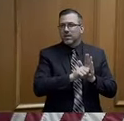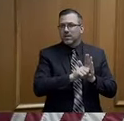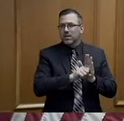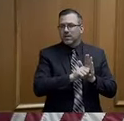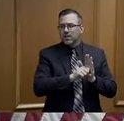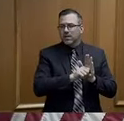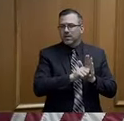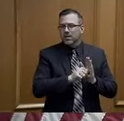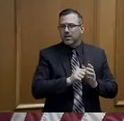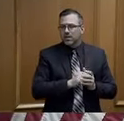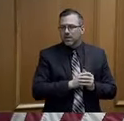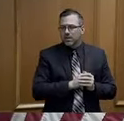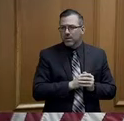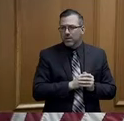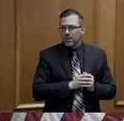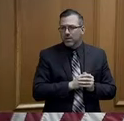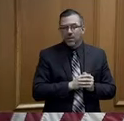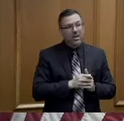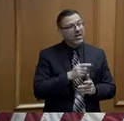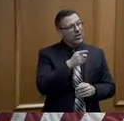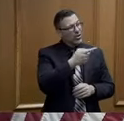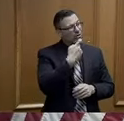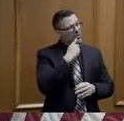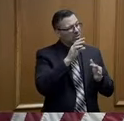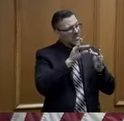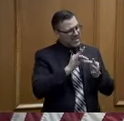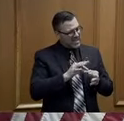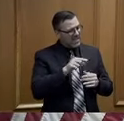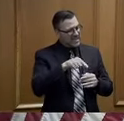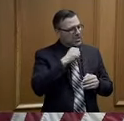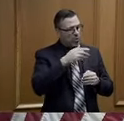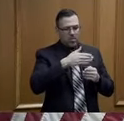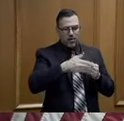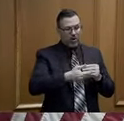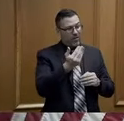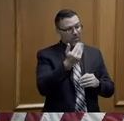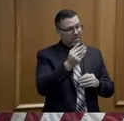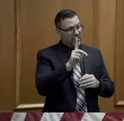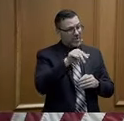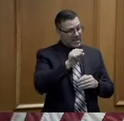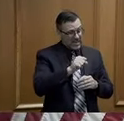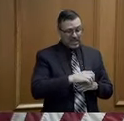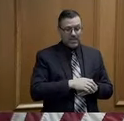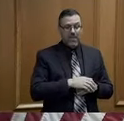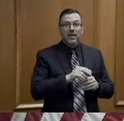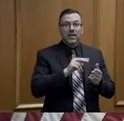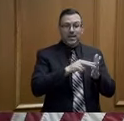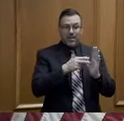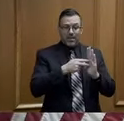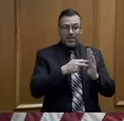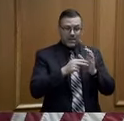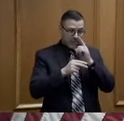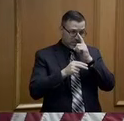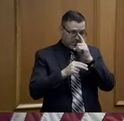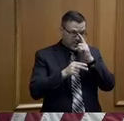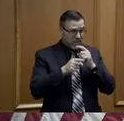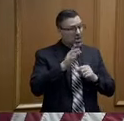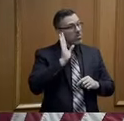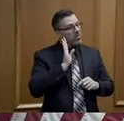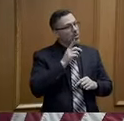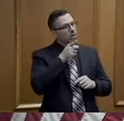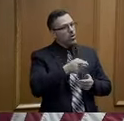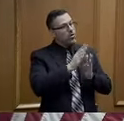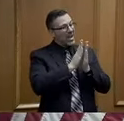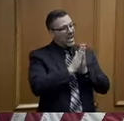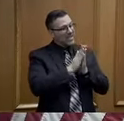just said that this is not going to go away in 15 days, that would suggest that your earlier call to close schools through the